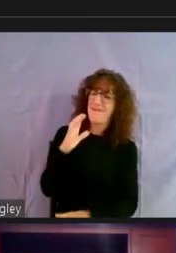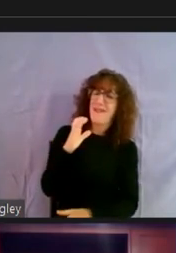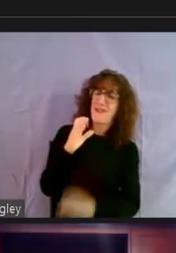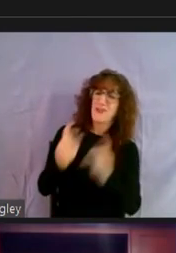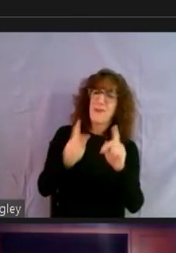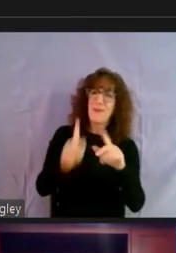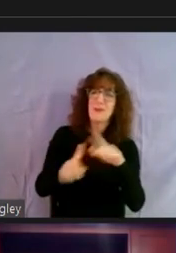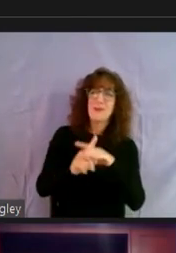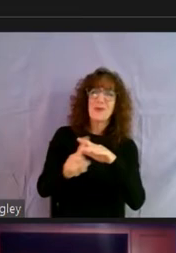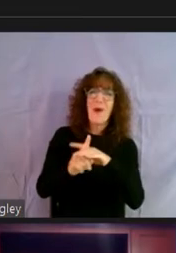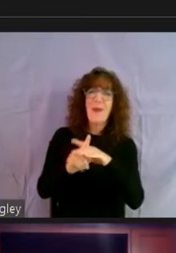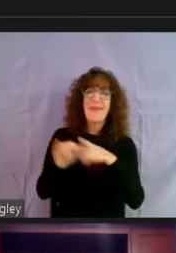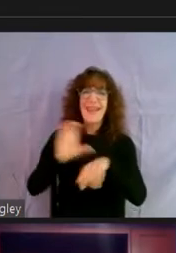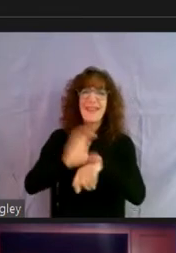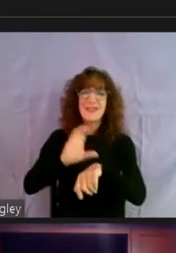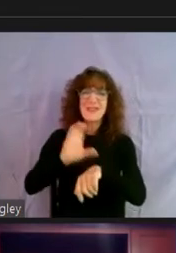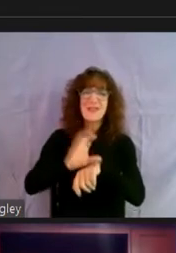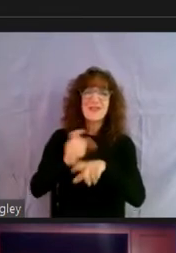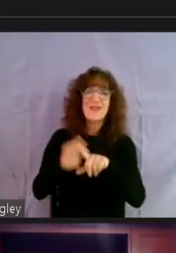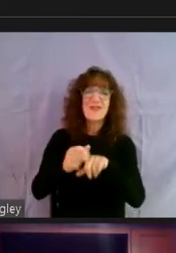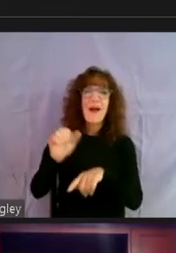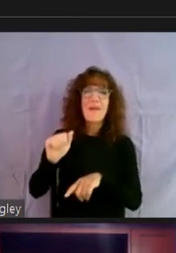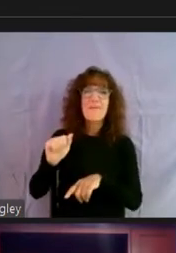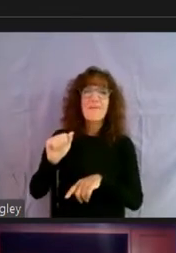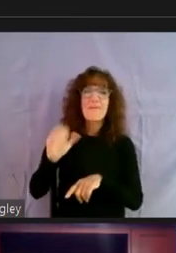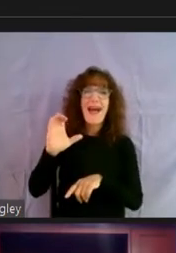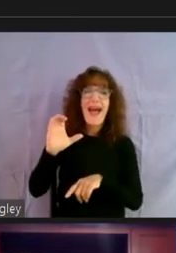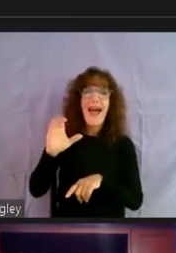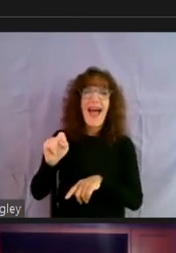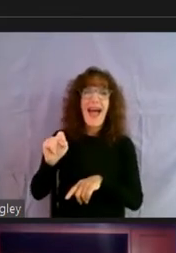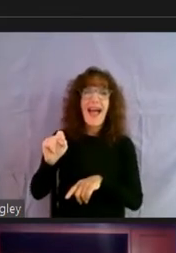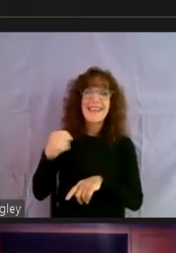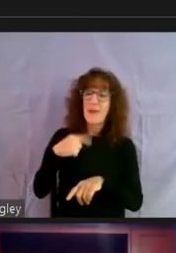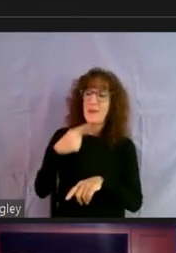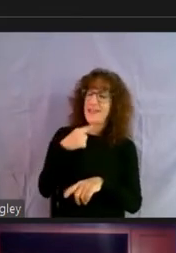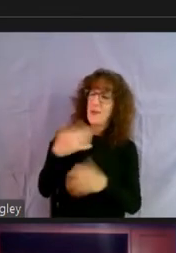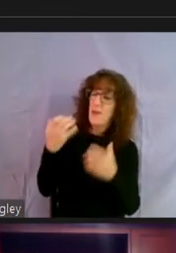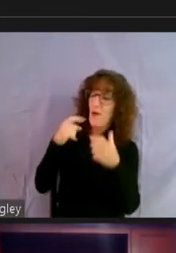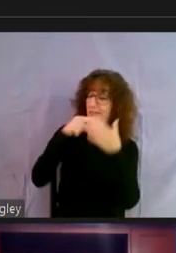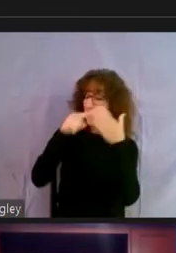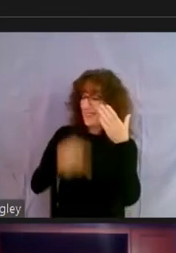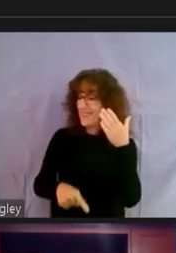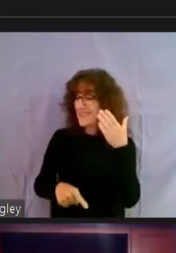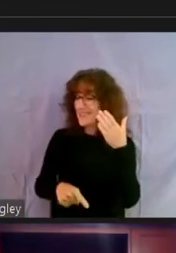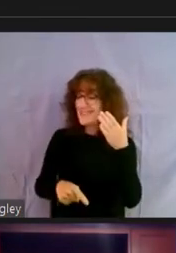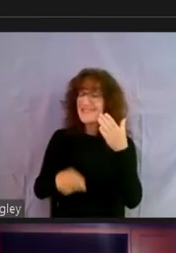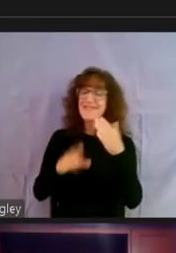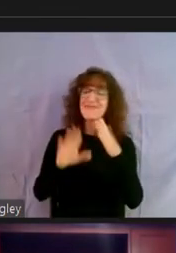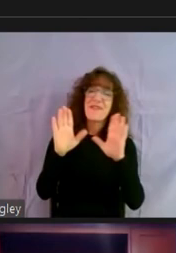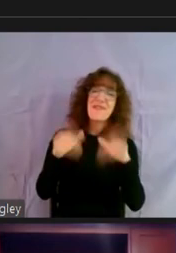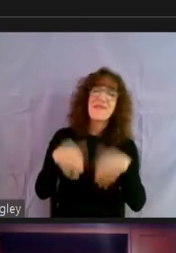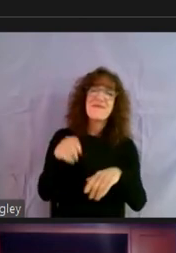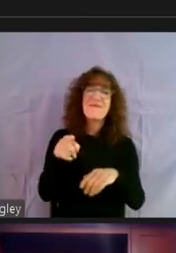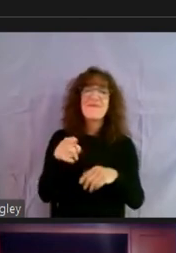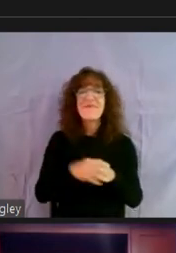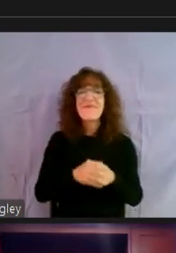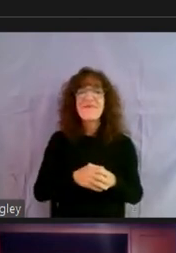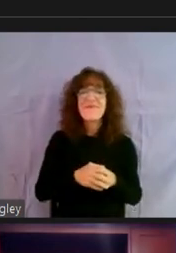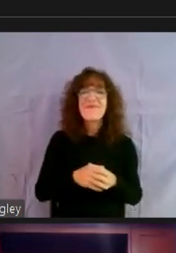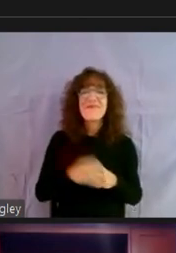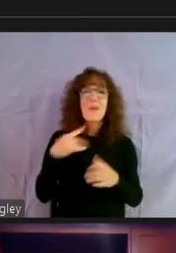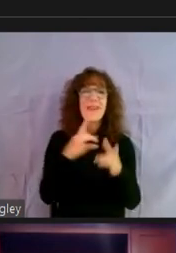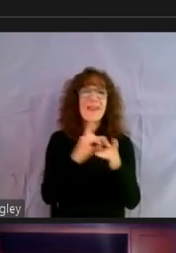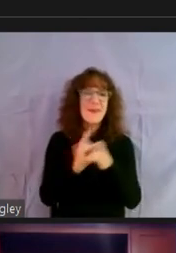show up in that church from ACT. And we said, this is what we want. And, um, actually it was, um, we